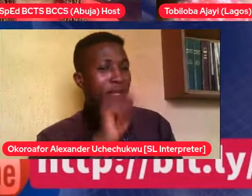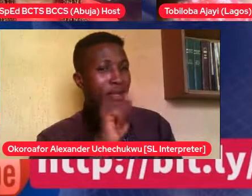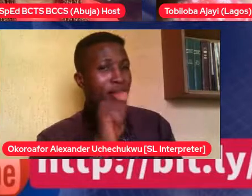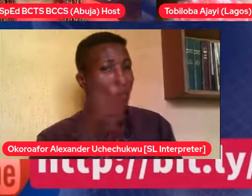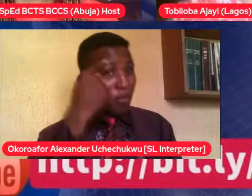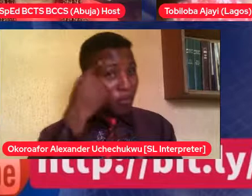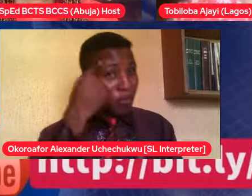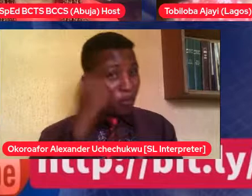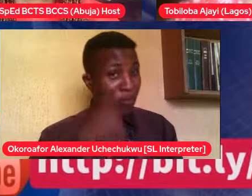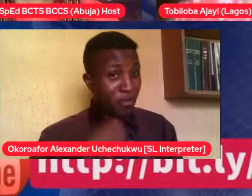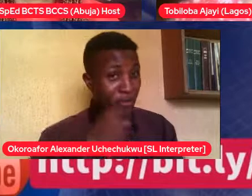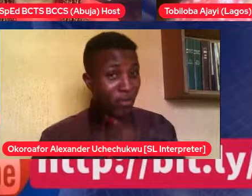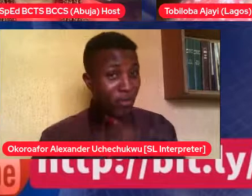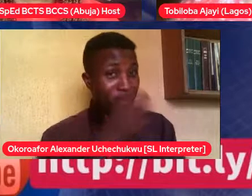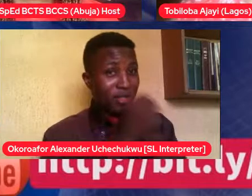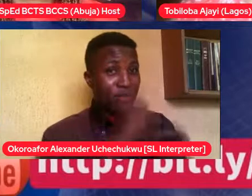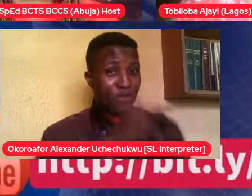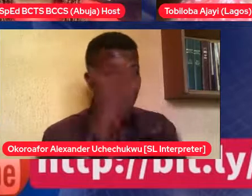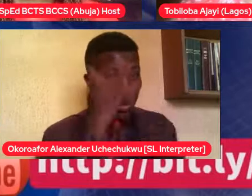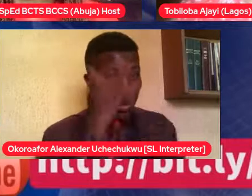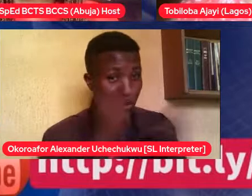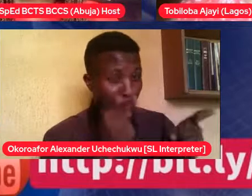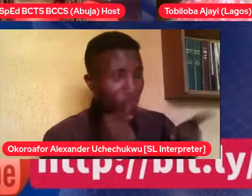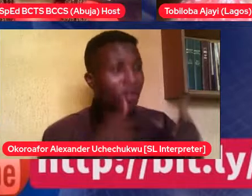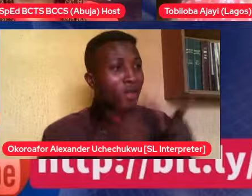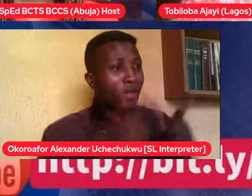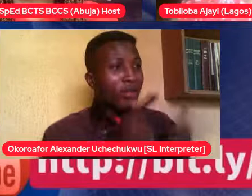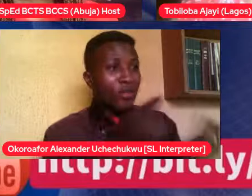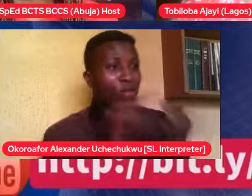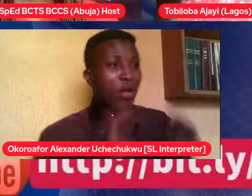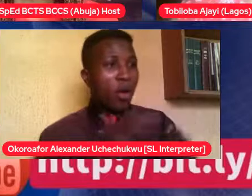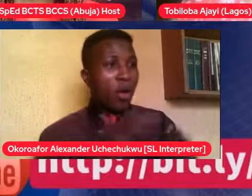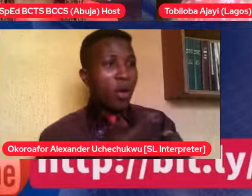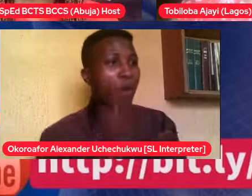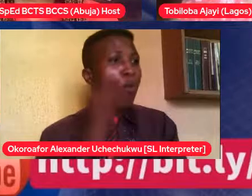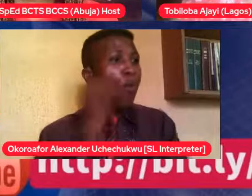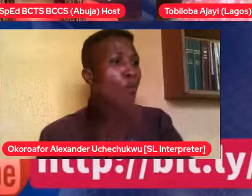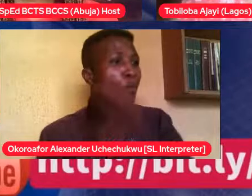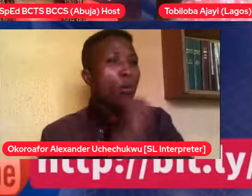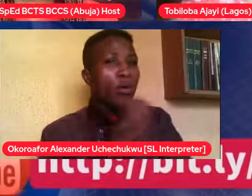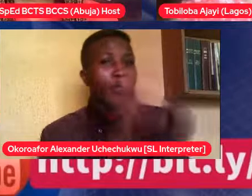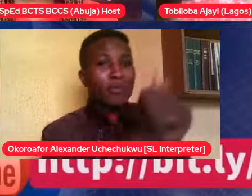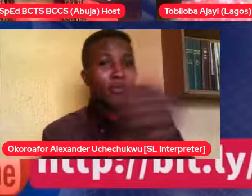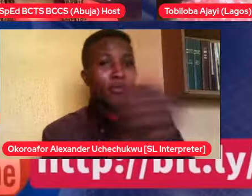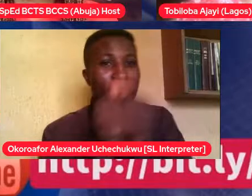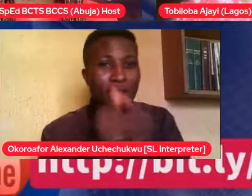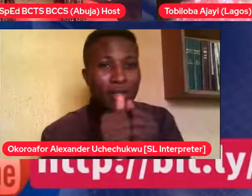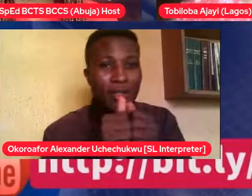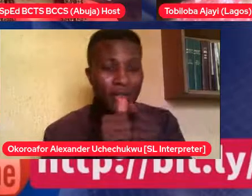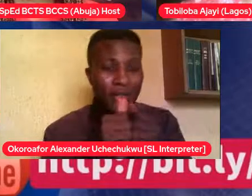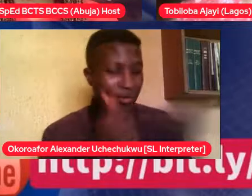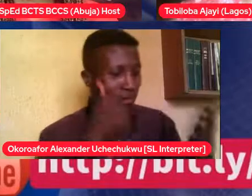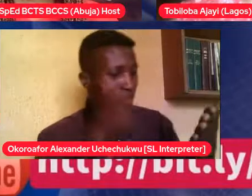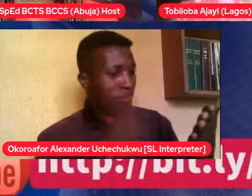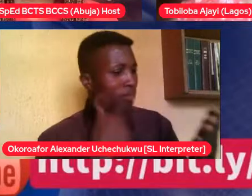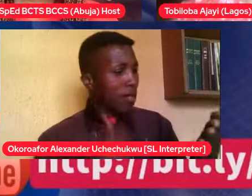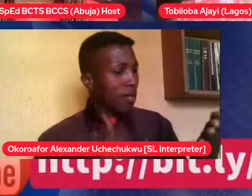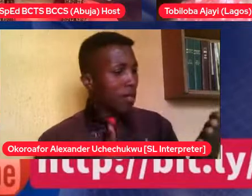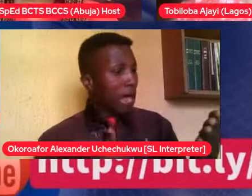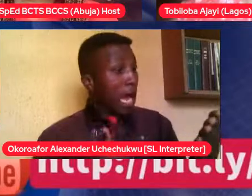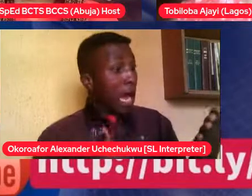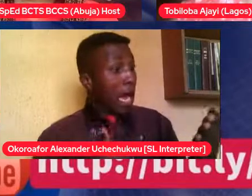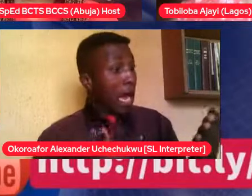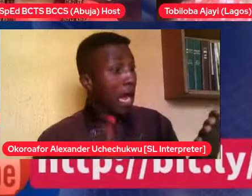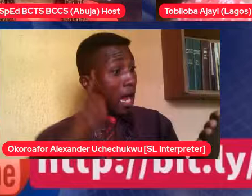He now shot there, he said, he said Tolu now has a girlfriend though. So, said, Tolu, come, come, come. Who is Amina?